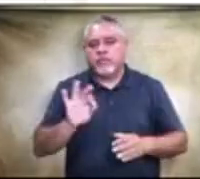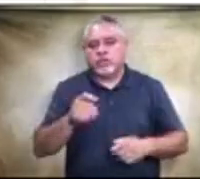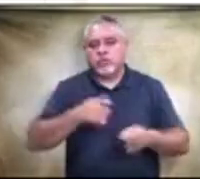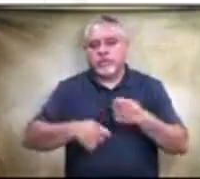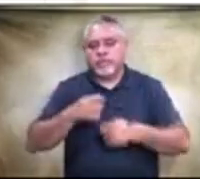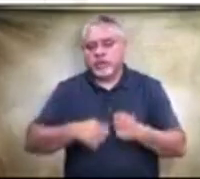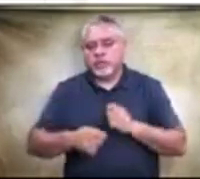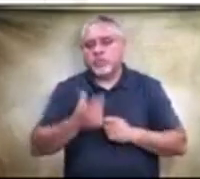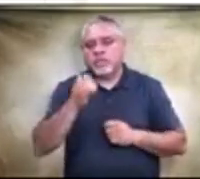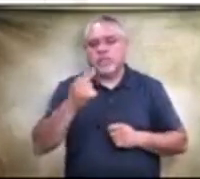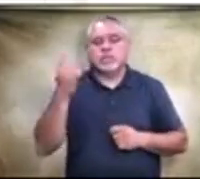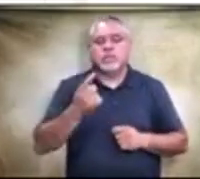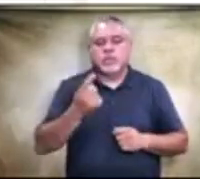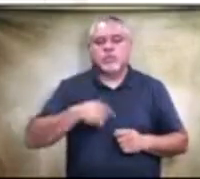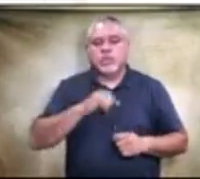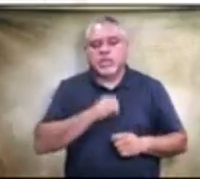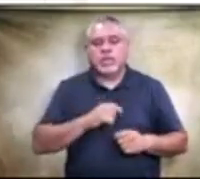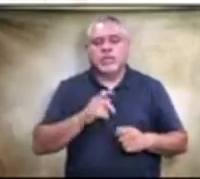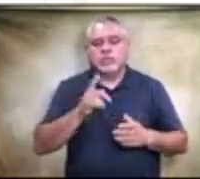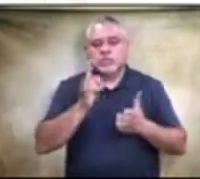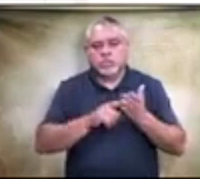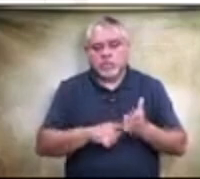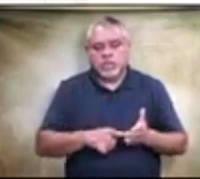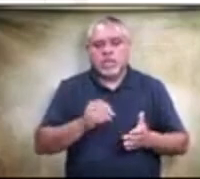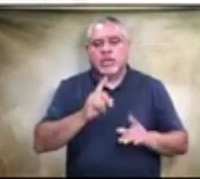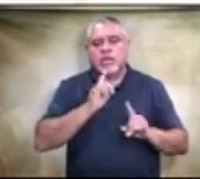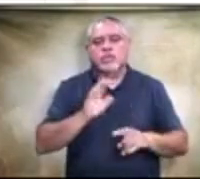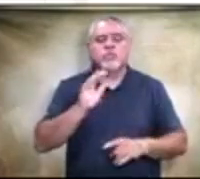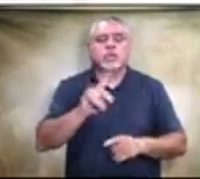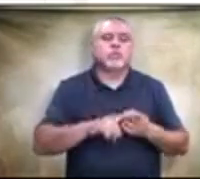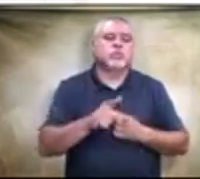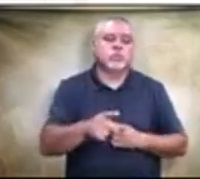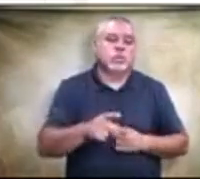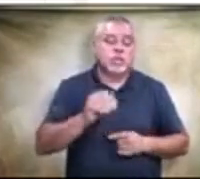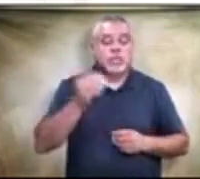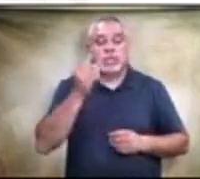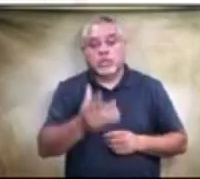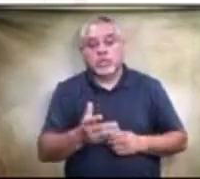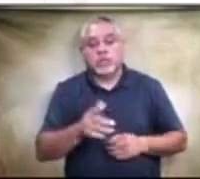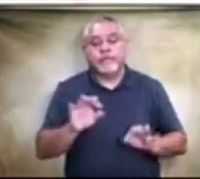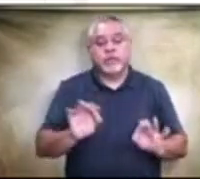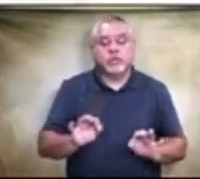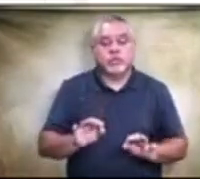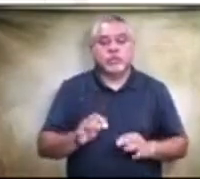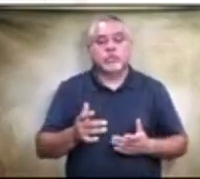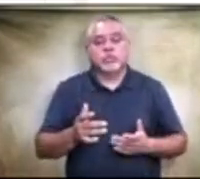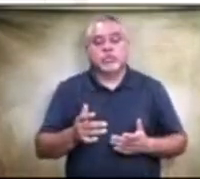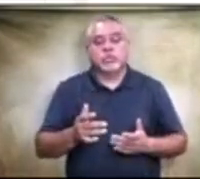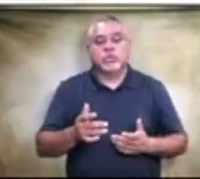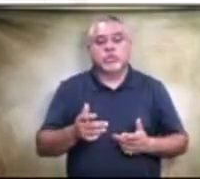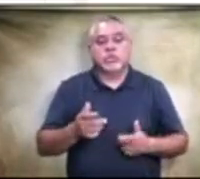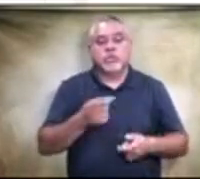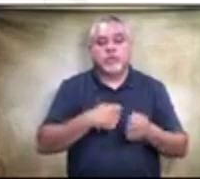something that we can look at and get an answer back to. But I can tell you that the furniture at all of